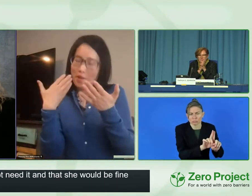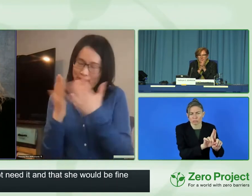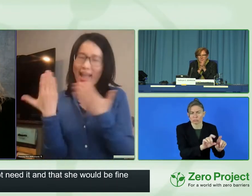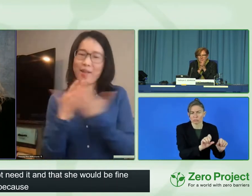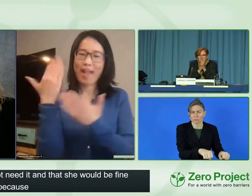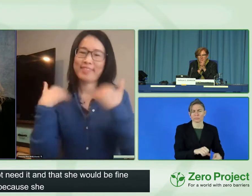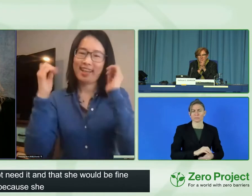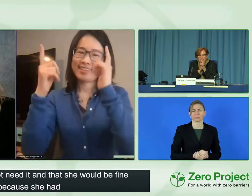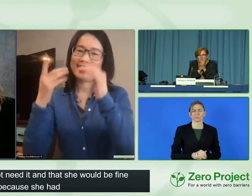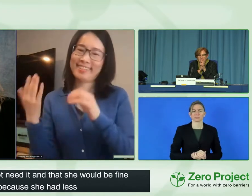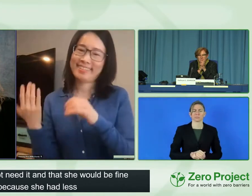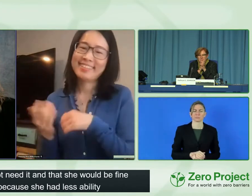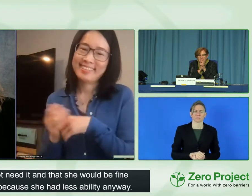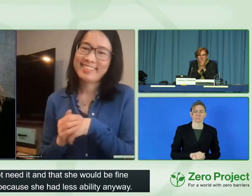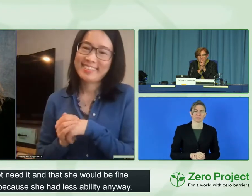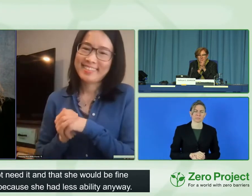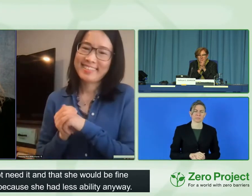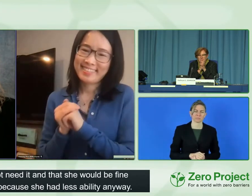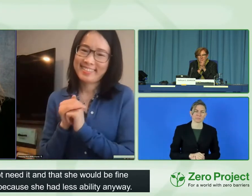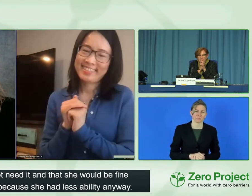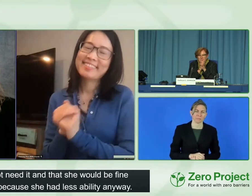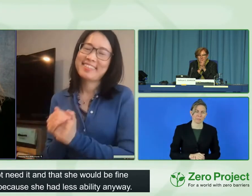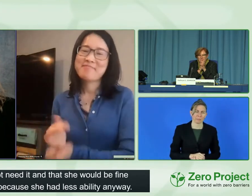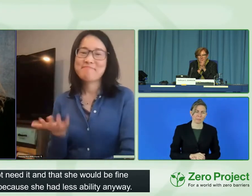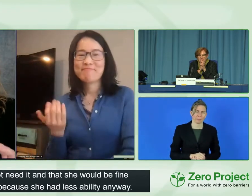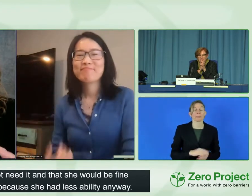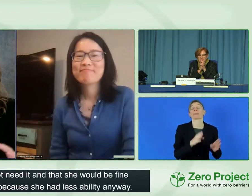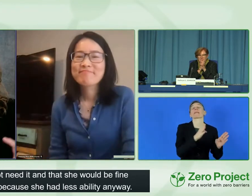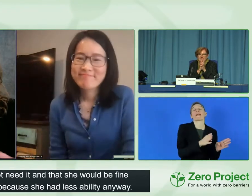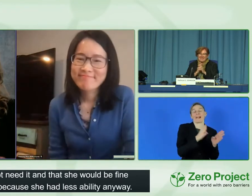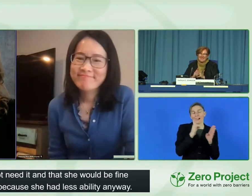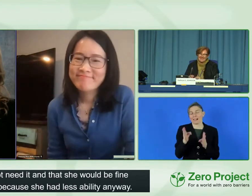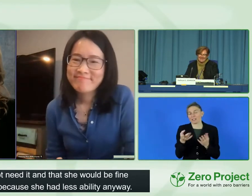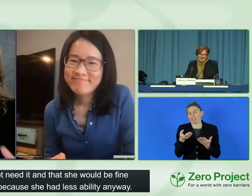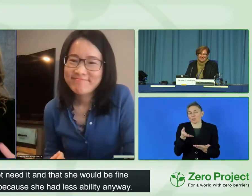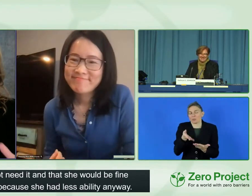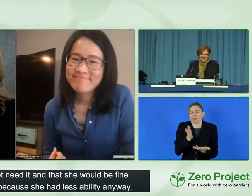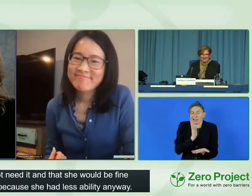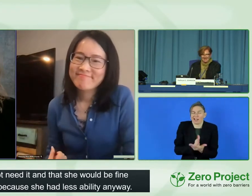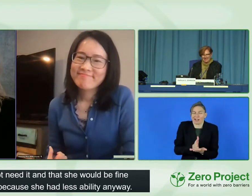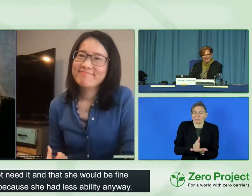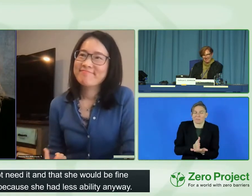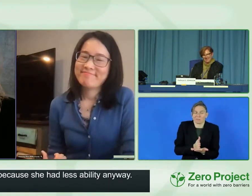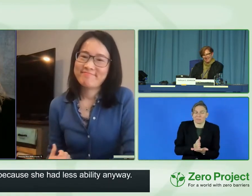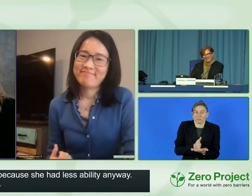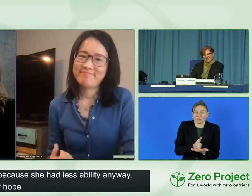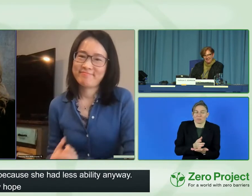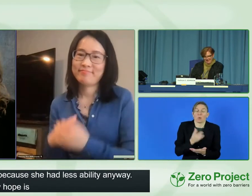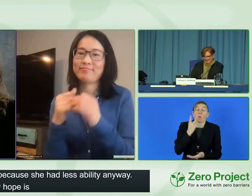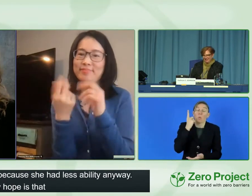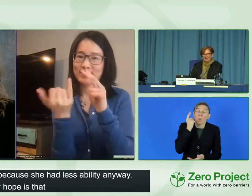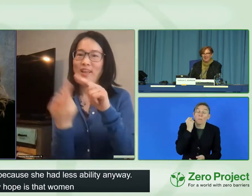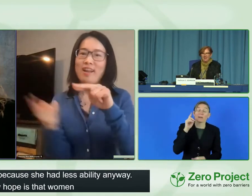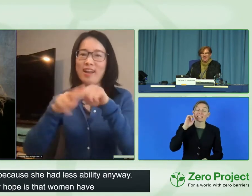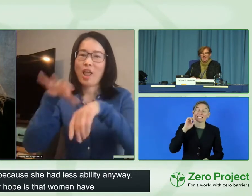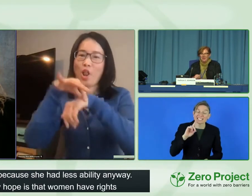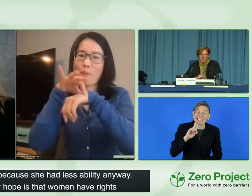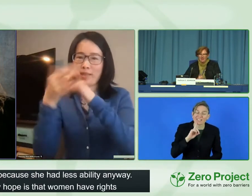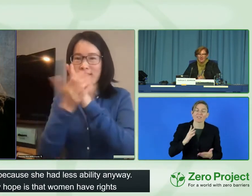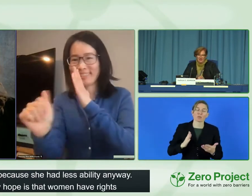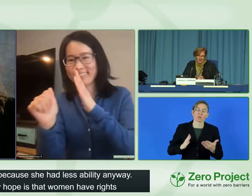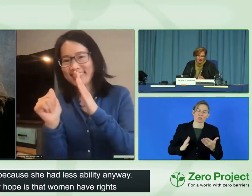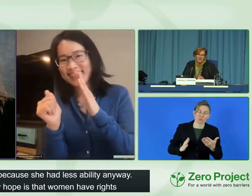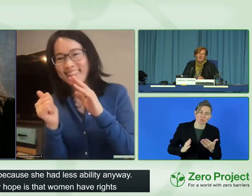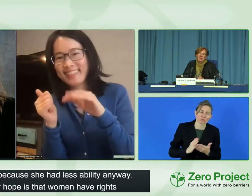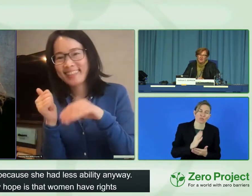So really, my hope is that women have rights and that women who are deaf in China have rights and that we have